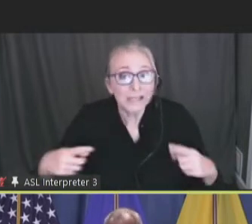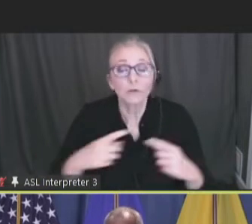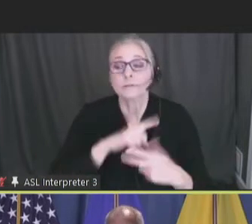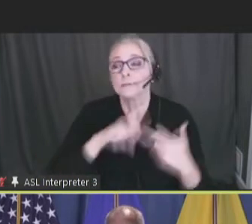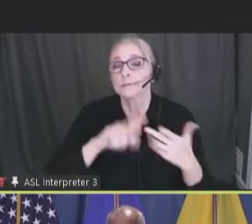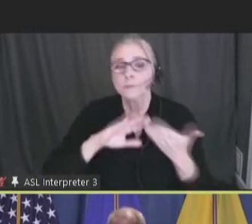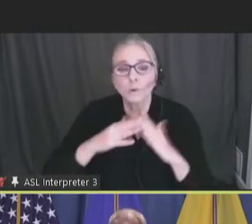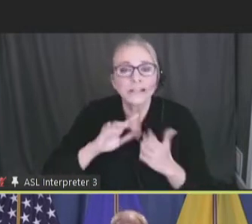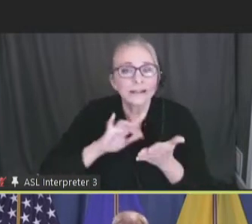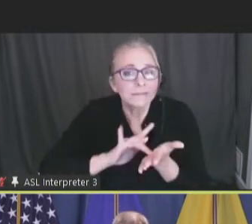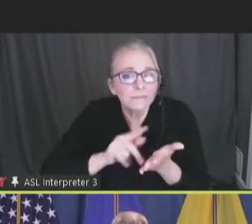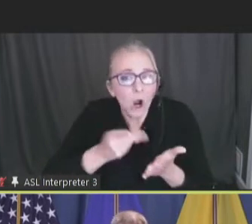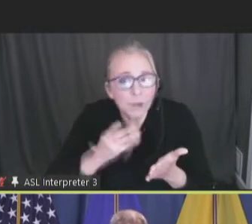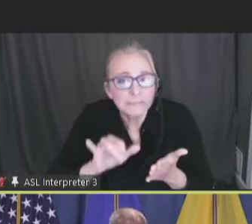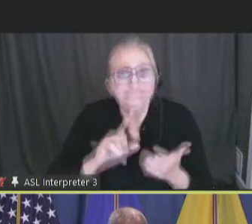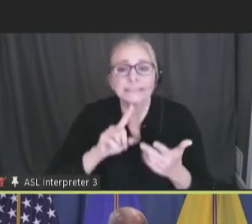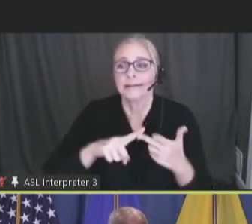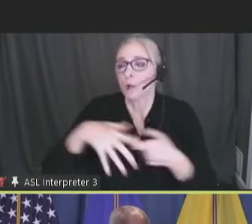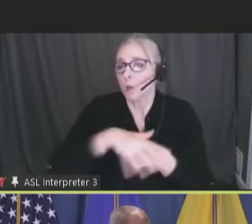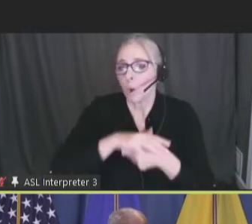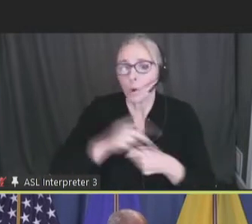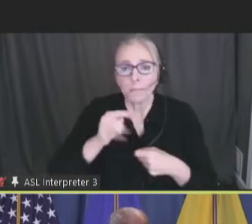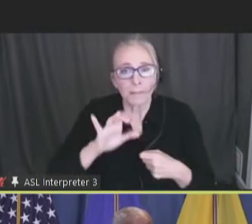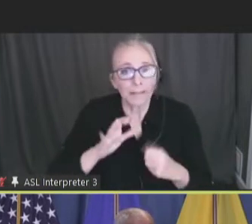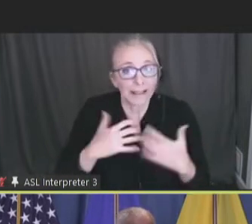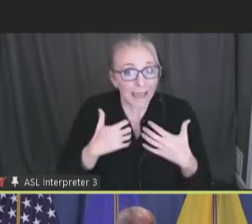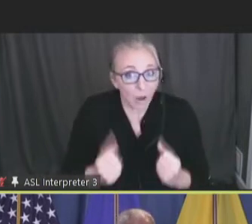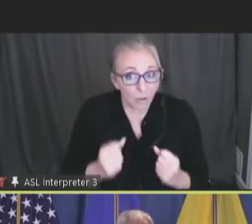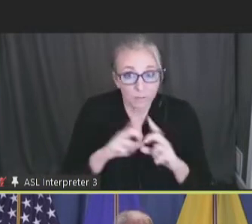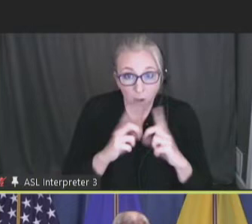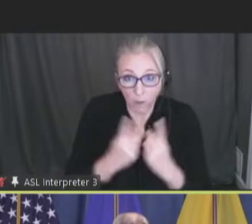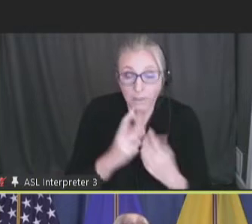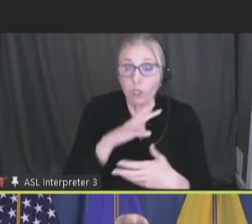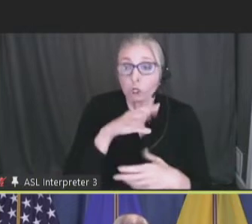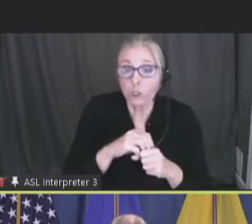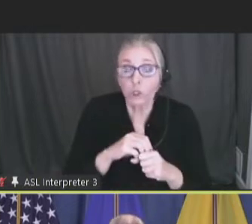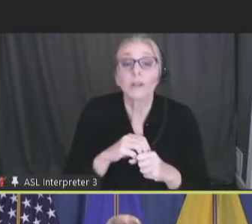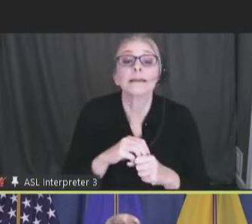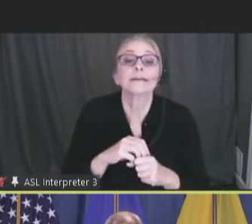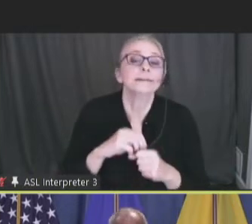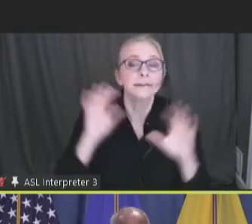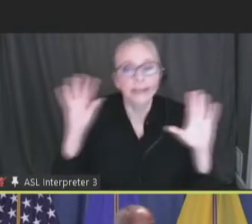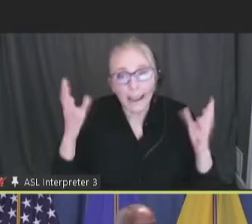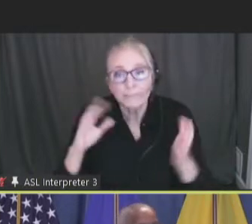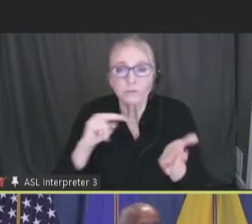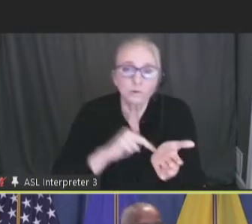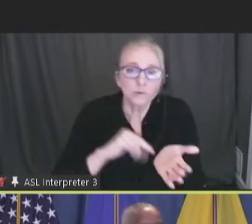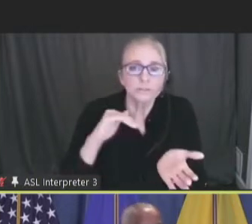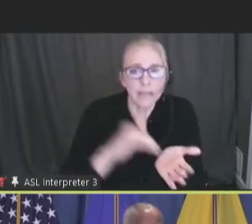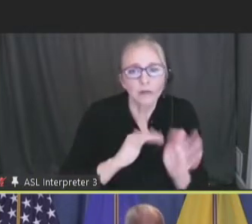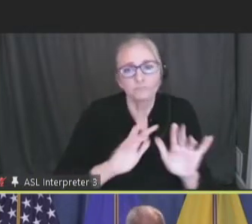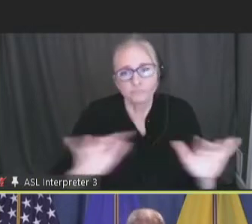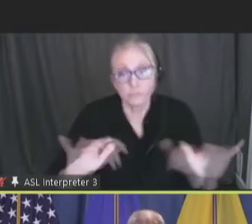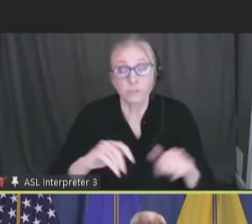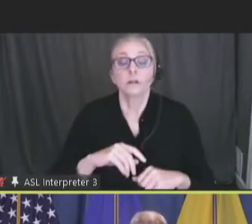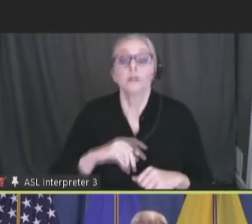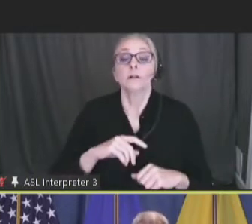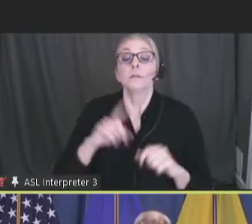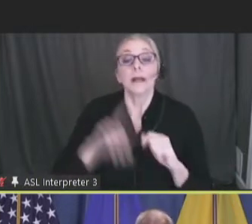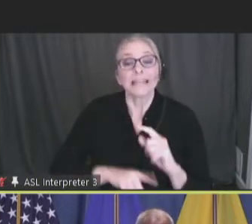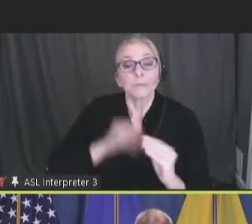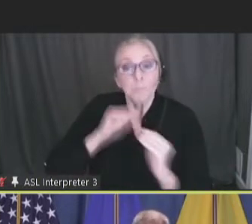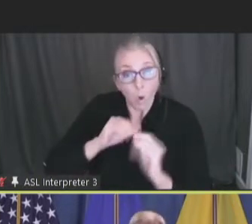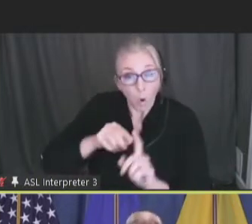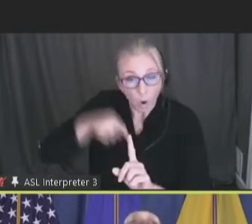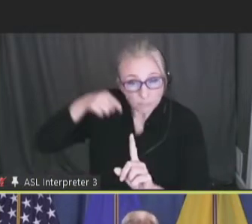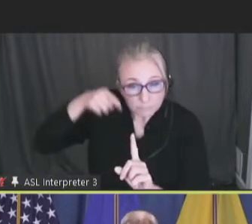pharmacies and local public health departments to include first responders. But then we continued to drill down and